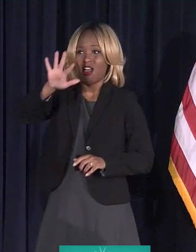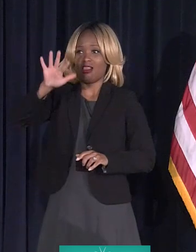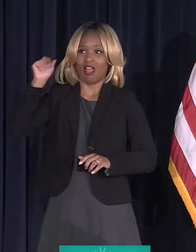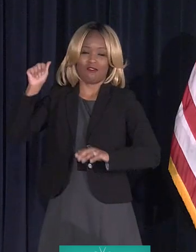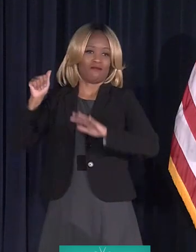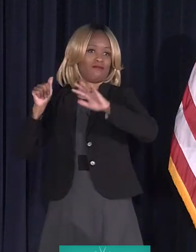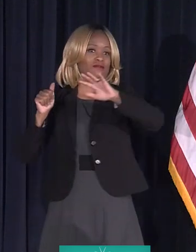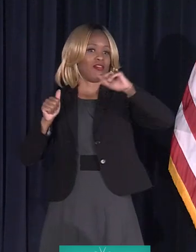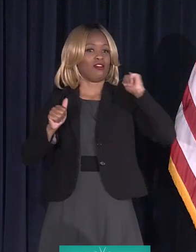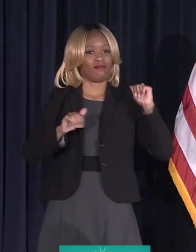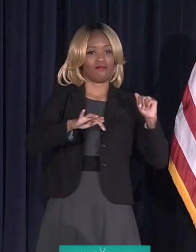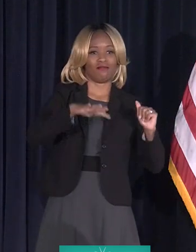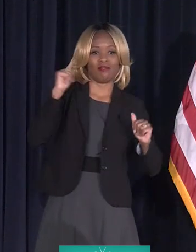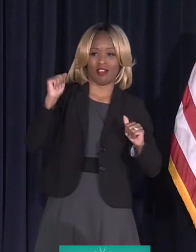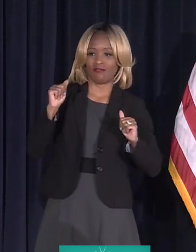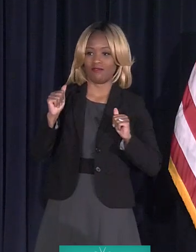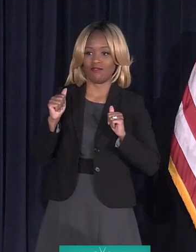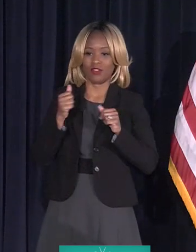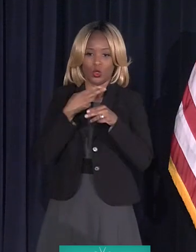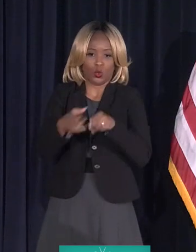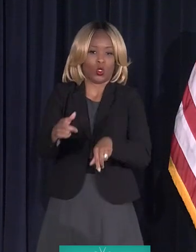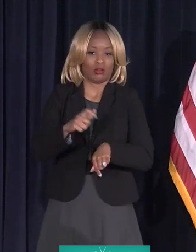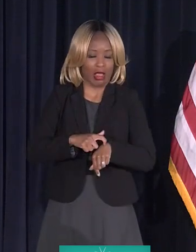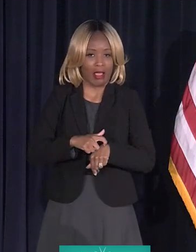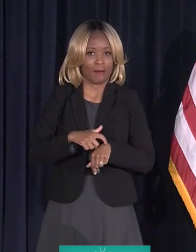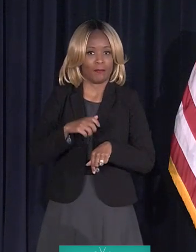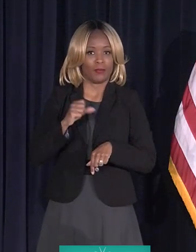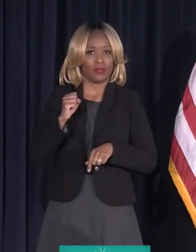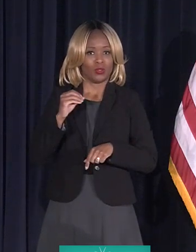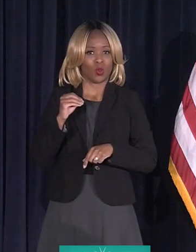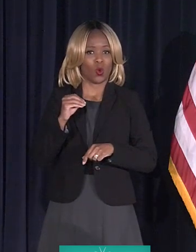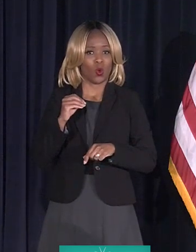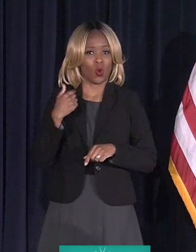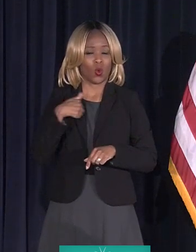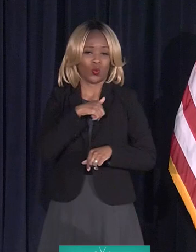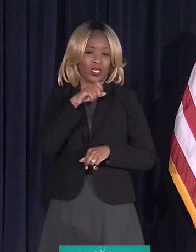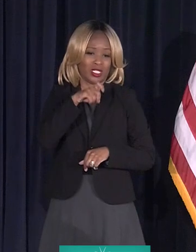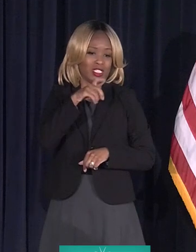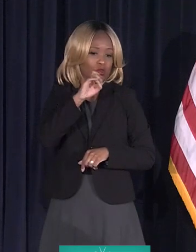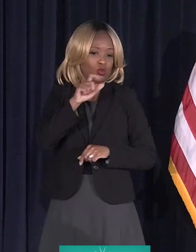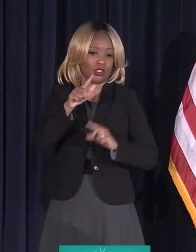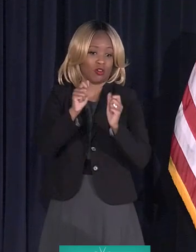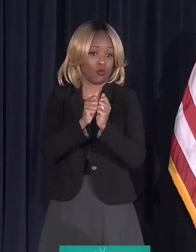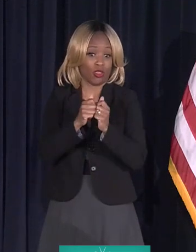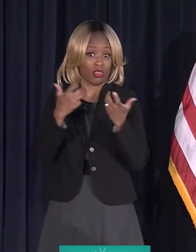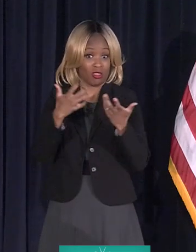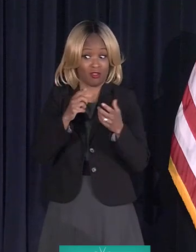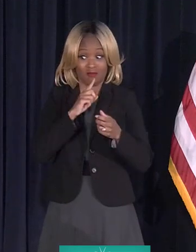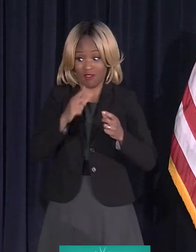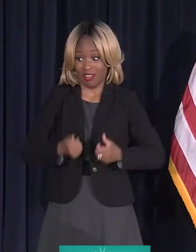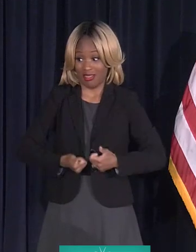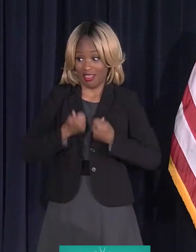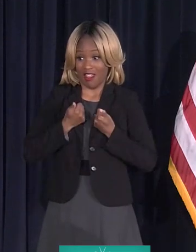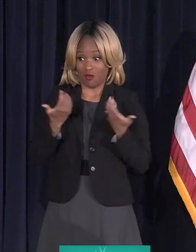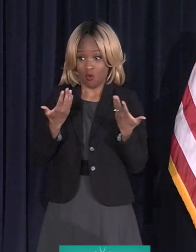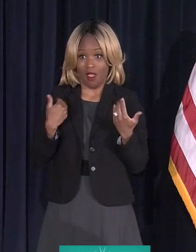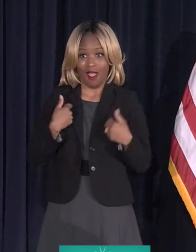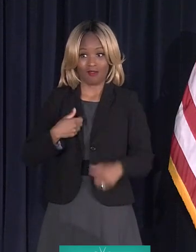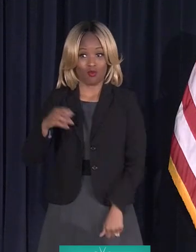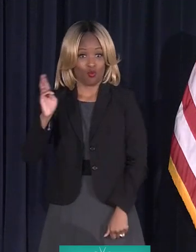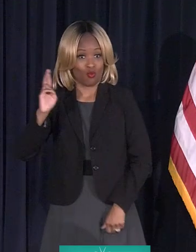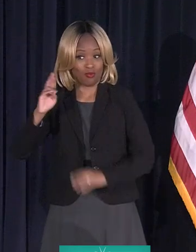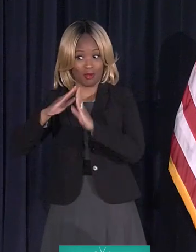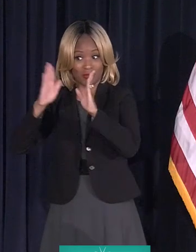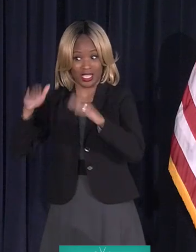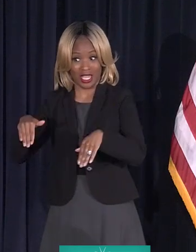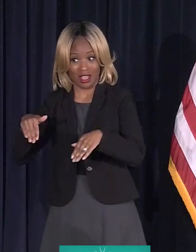very short period of time. And it was devastating in a number of the neighborhoods. We need to deal with the reality that we have a Republican House and a